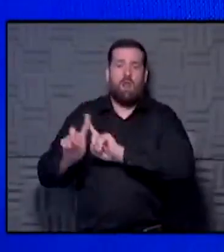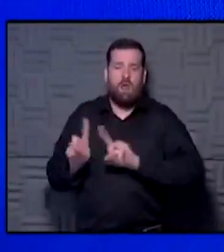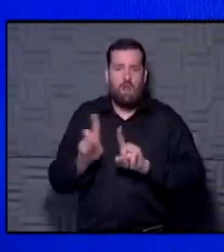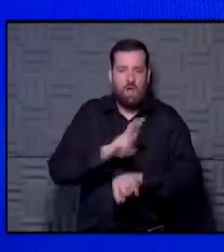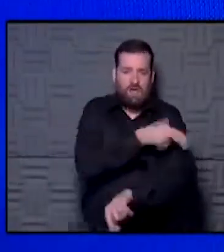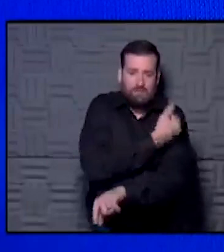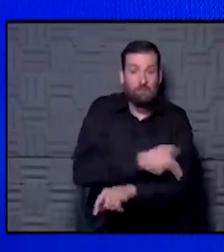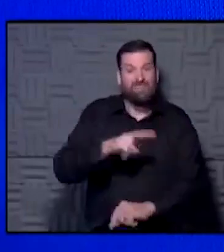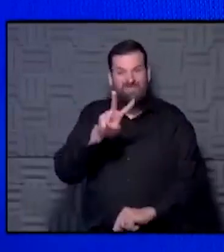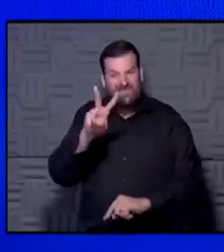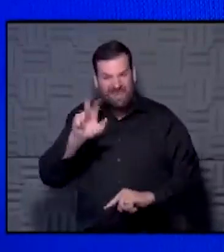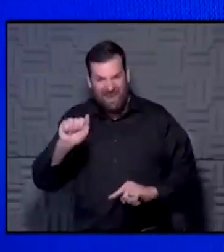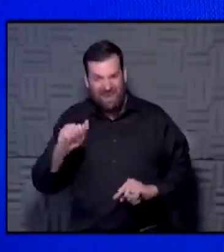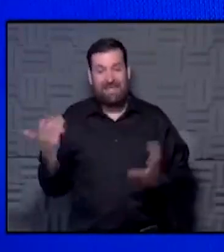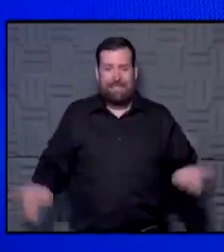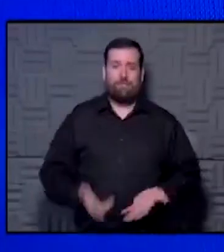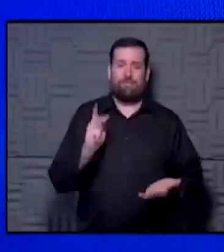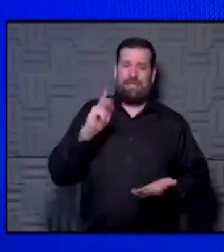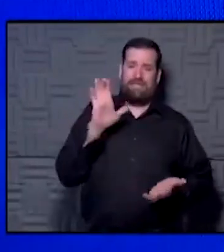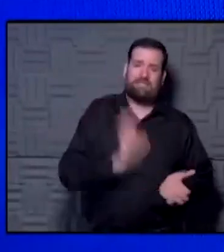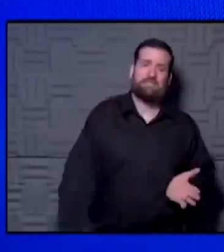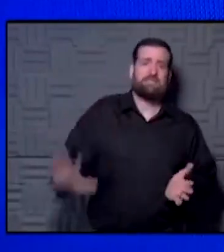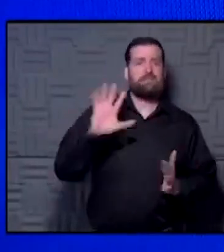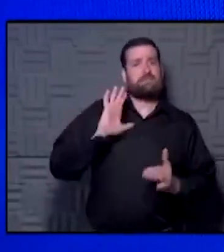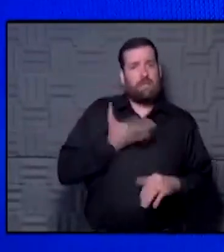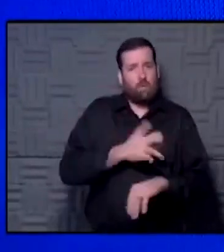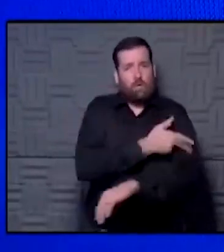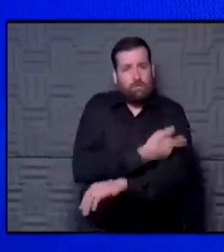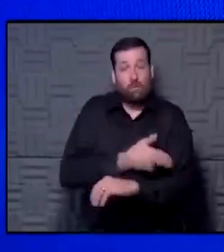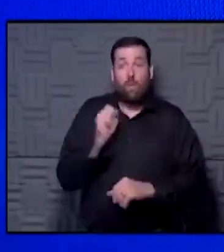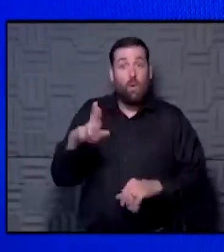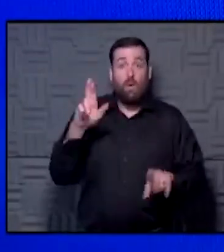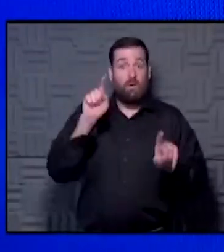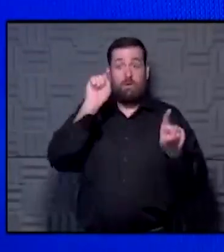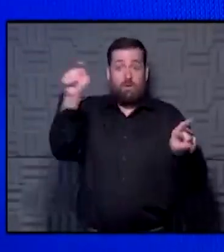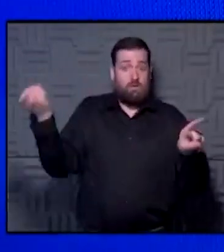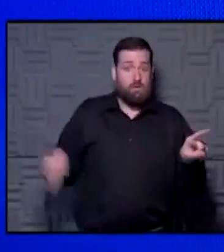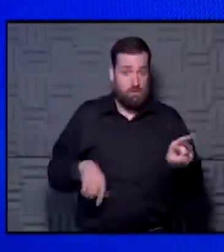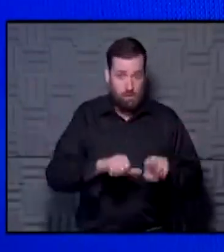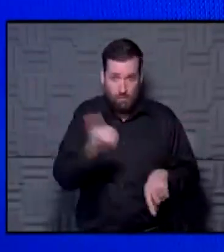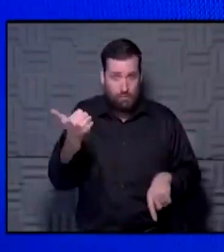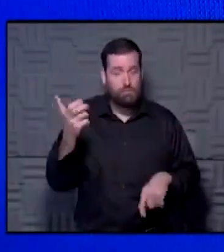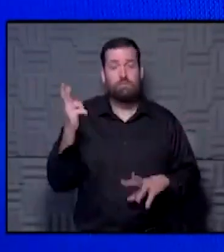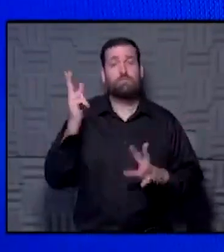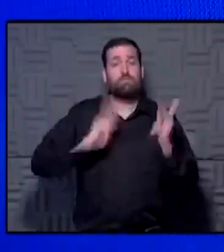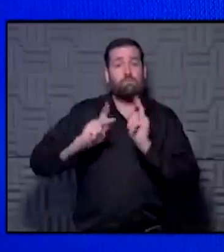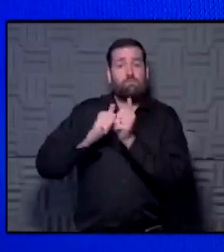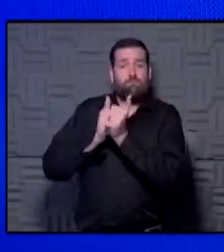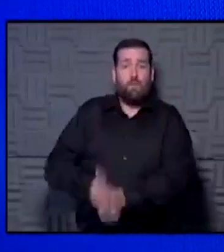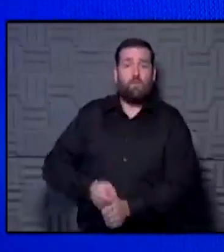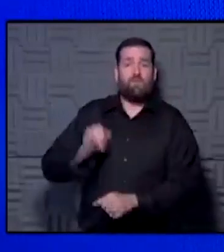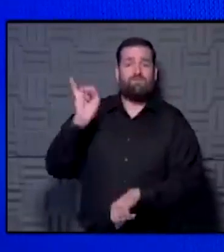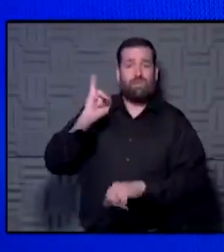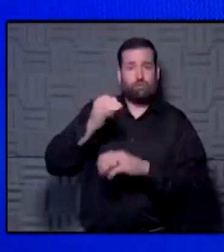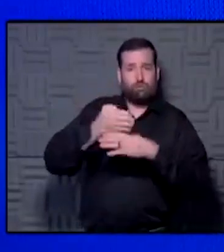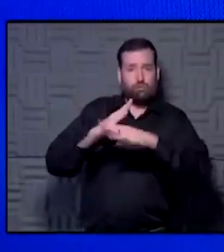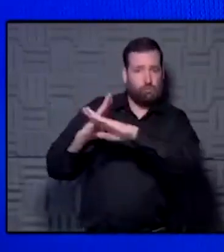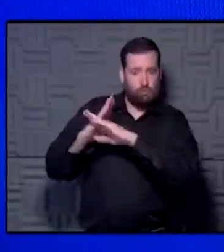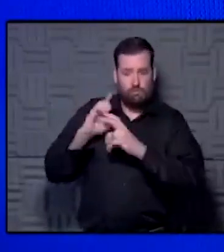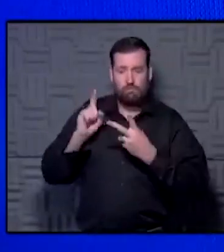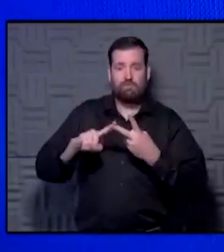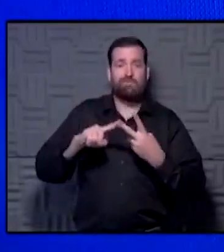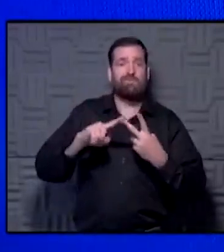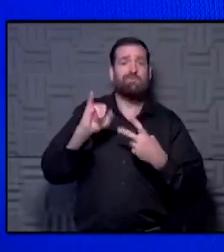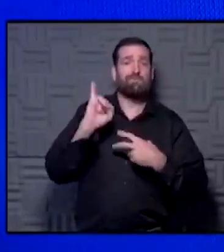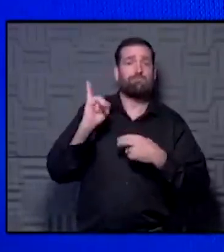in the VA, any hospitals here in Kansas City, or elsewhere, where people follow the rules of infection prevention and control of the